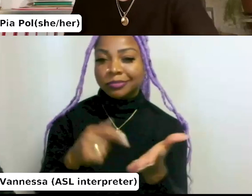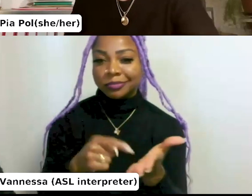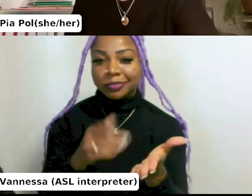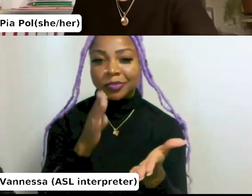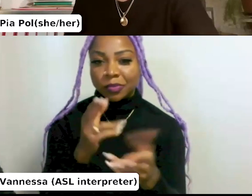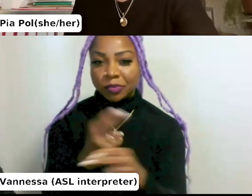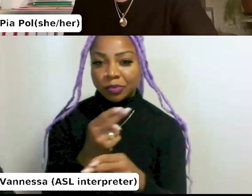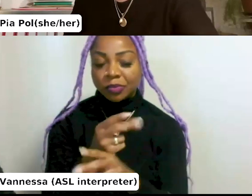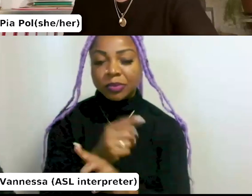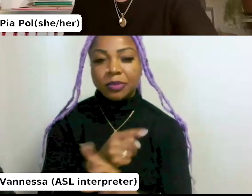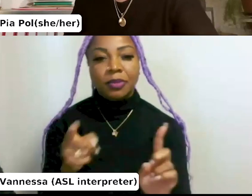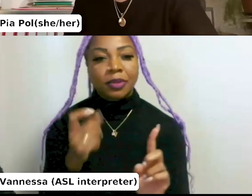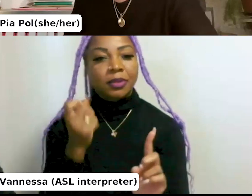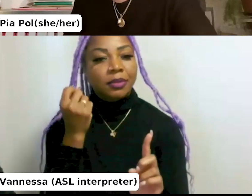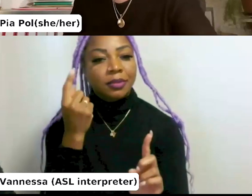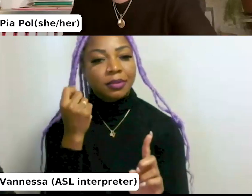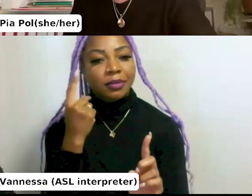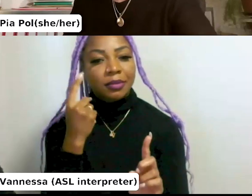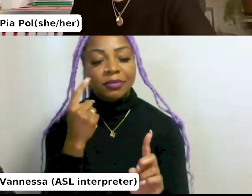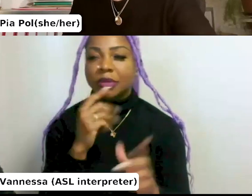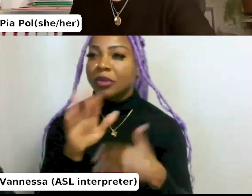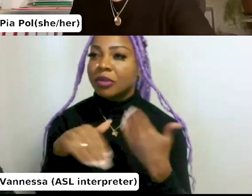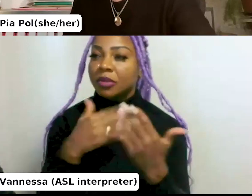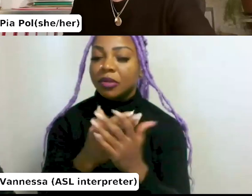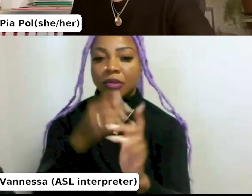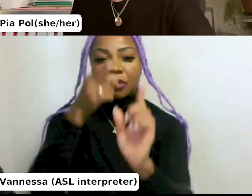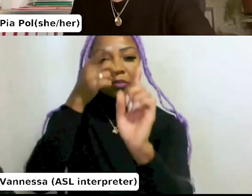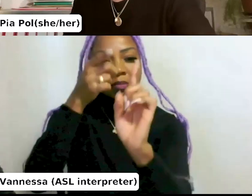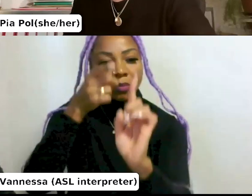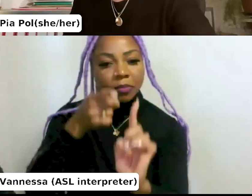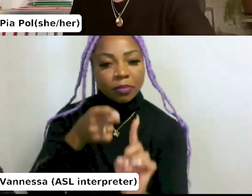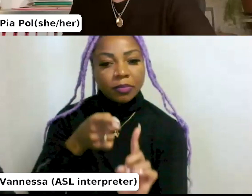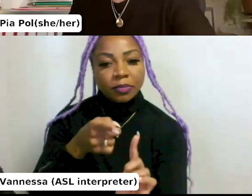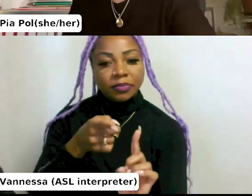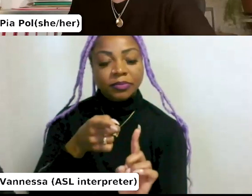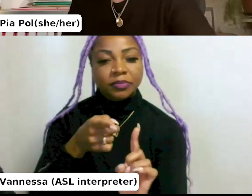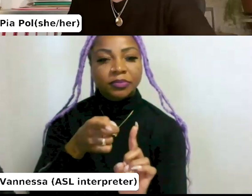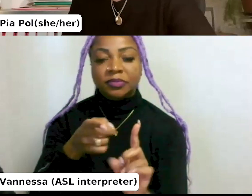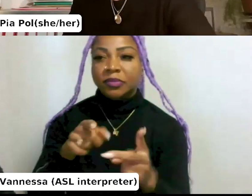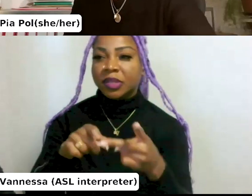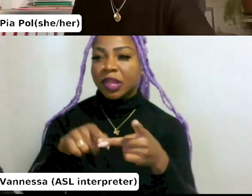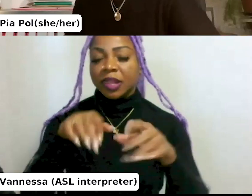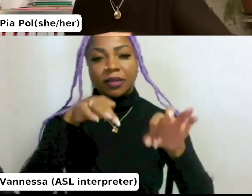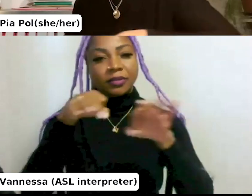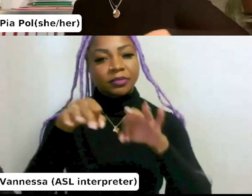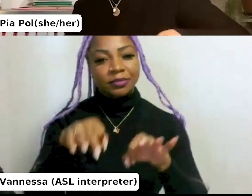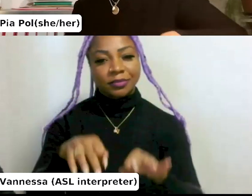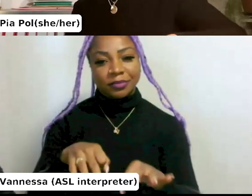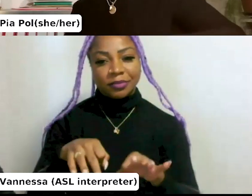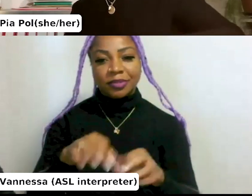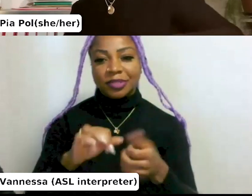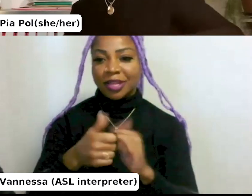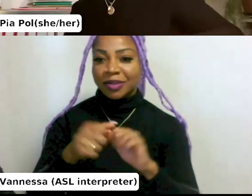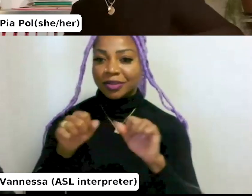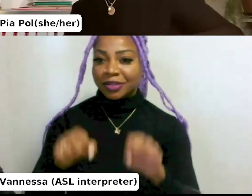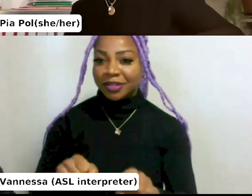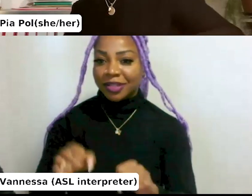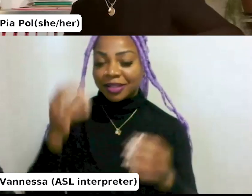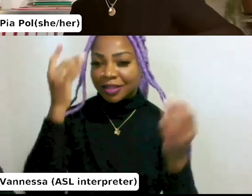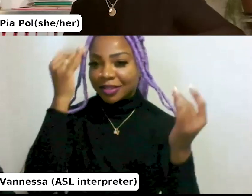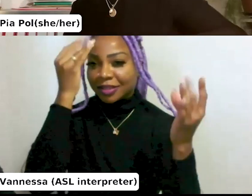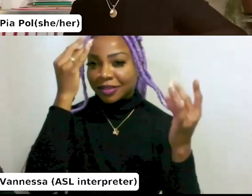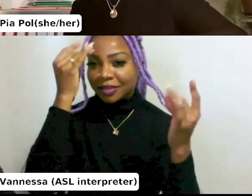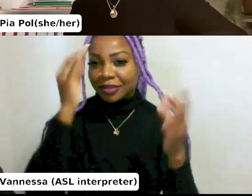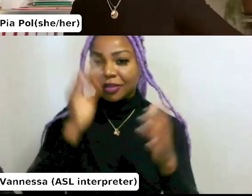um, give you all these points, um, and directions in which you can think. And I, what I mentioned before